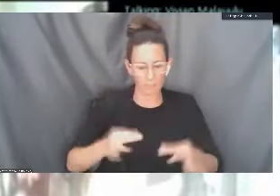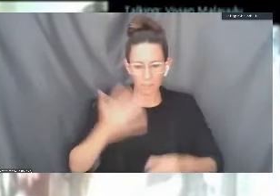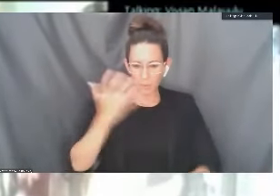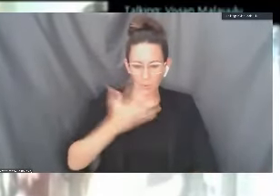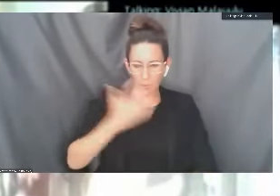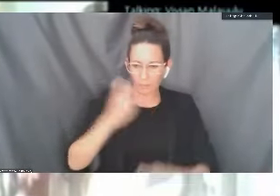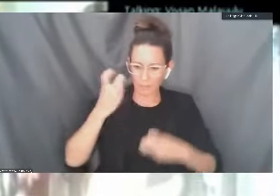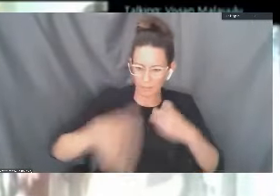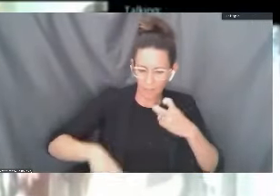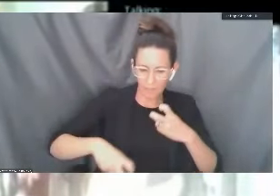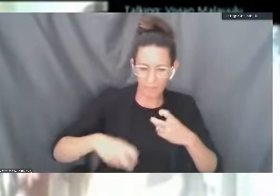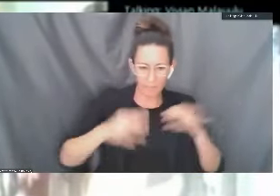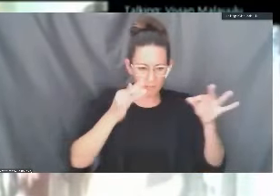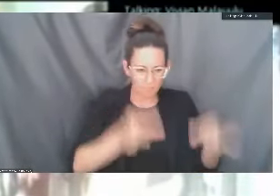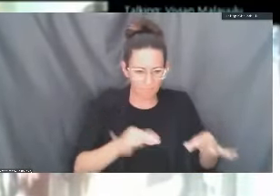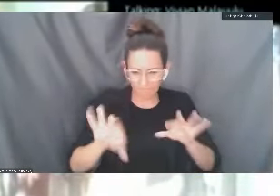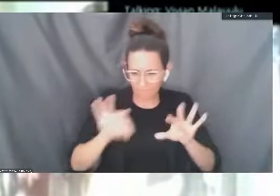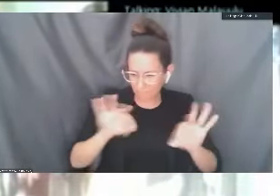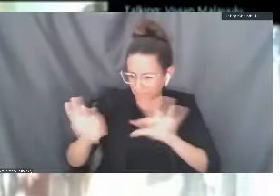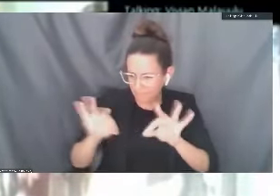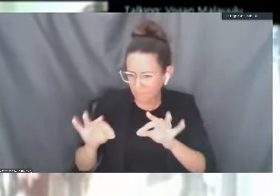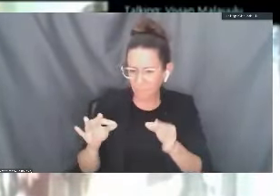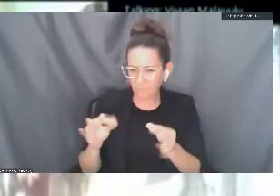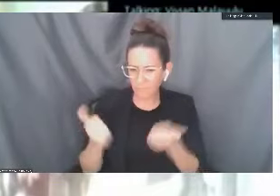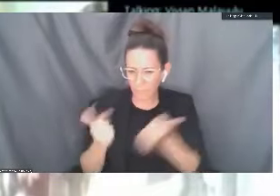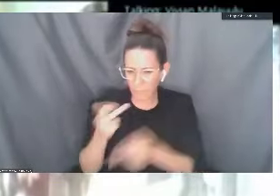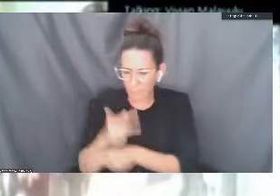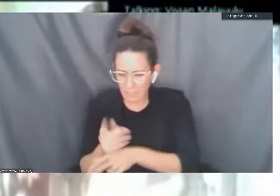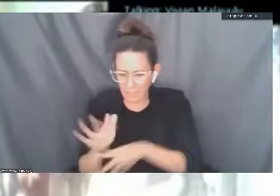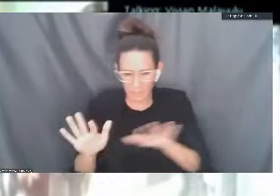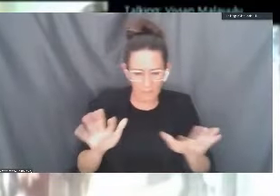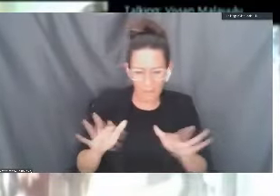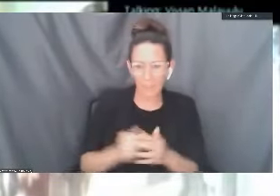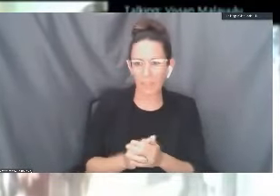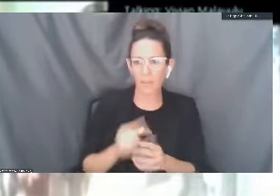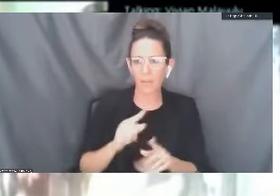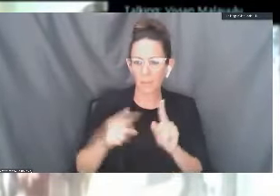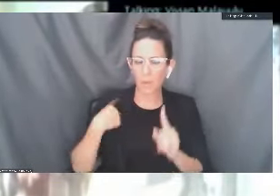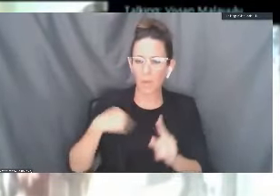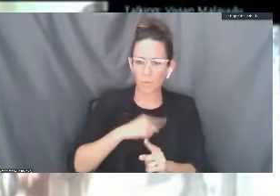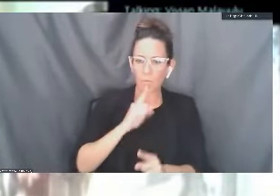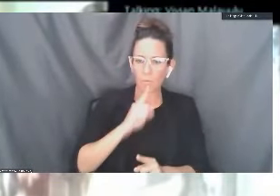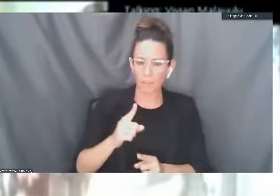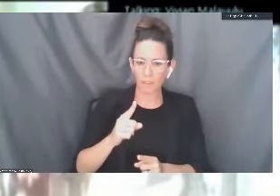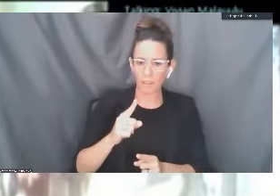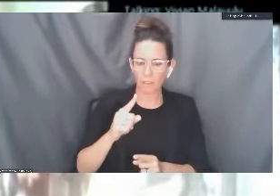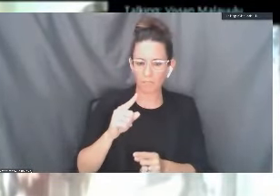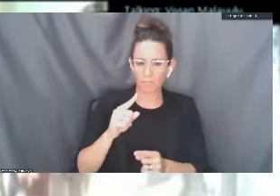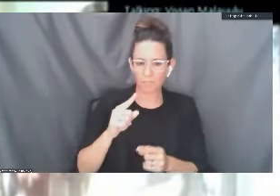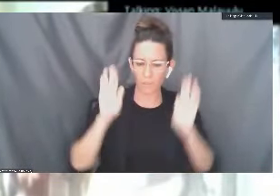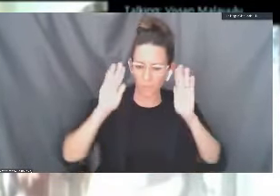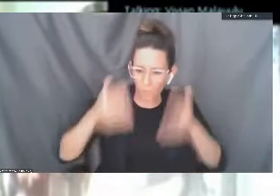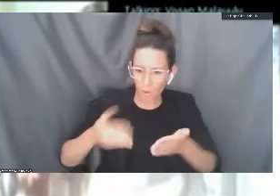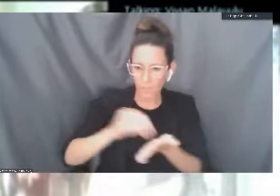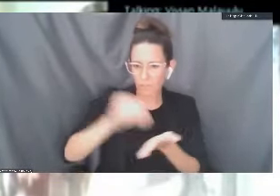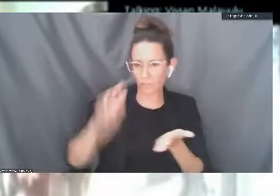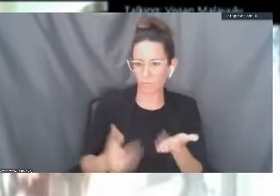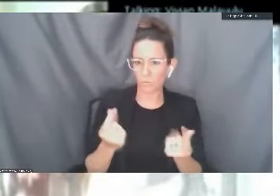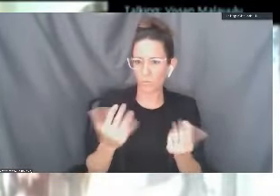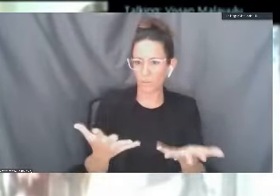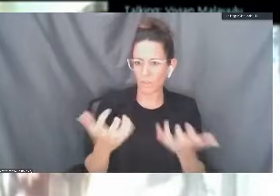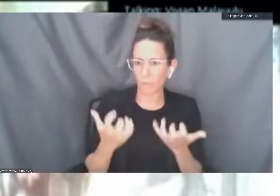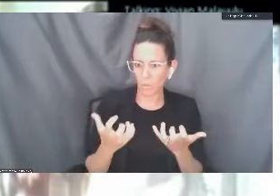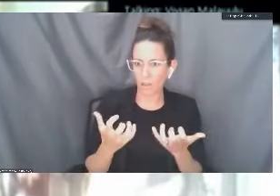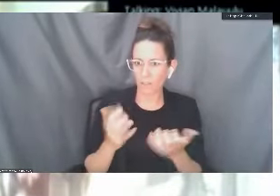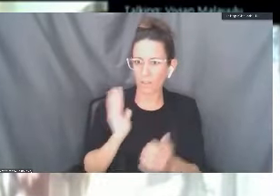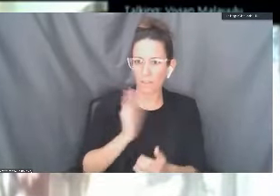make some tough choices. But we have done everything with students in mind. We have truly made the effort to make